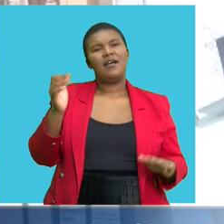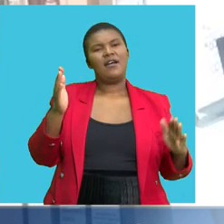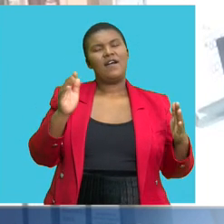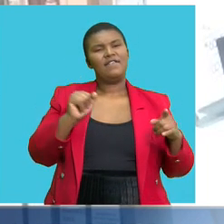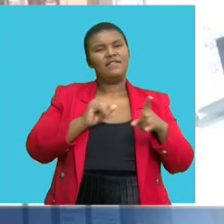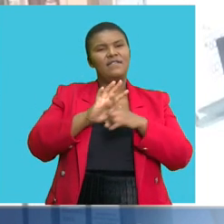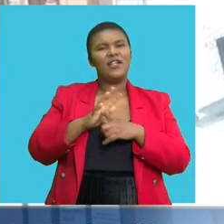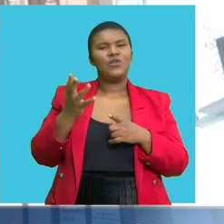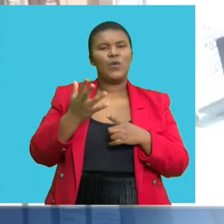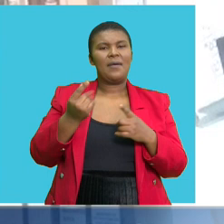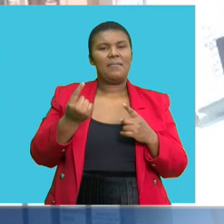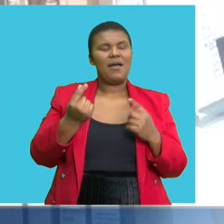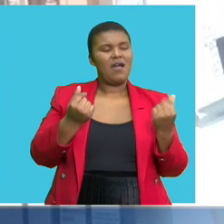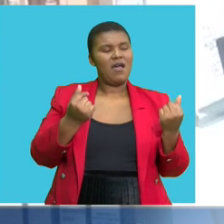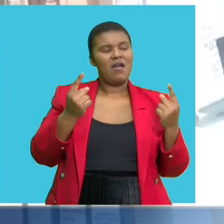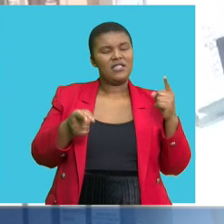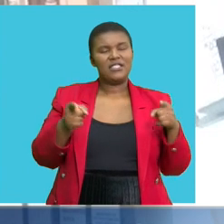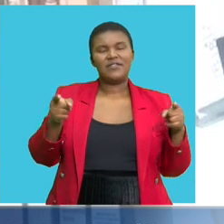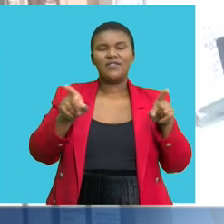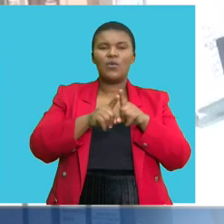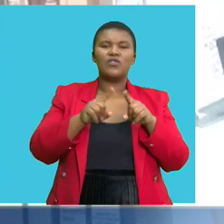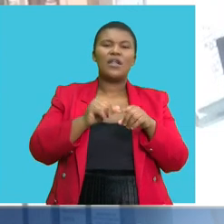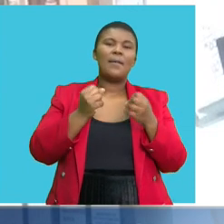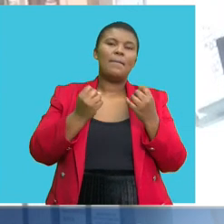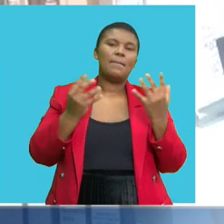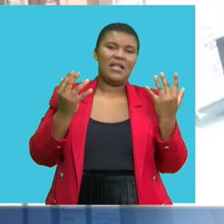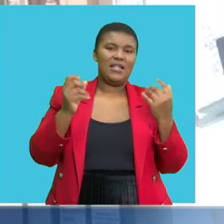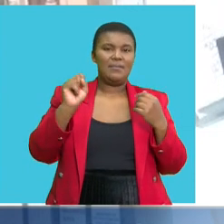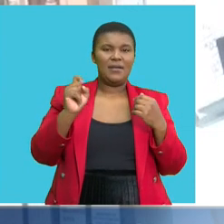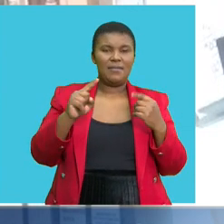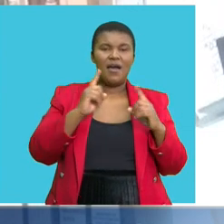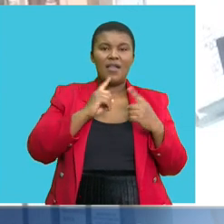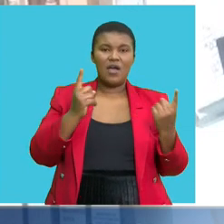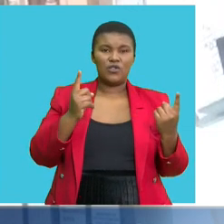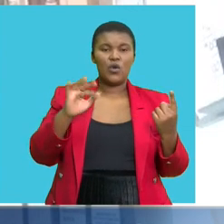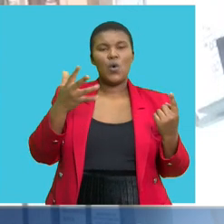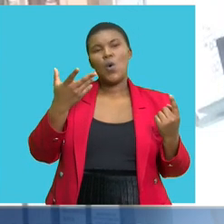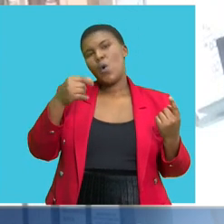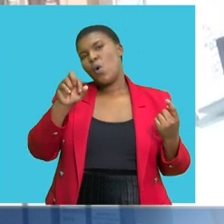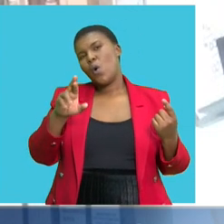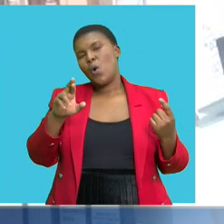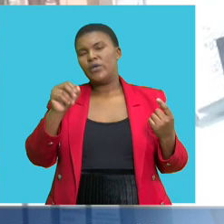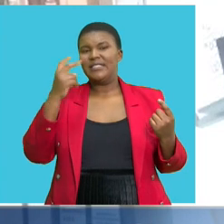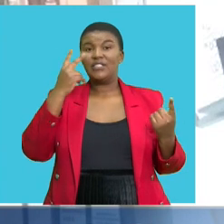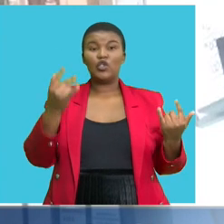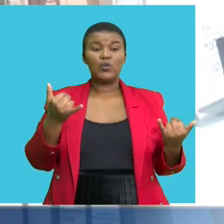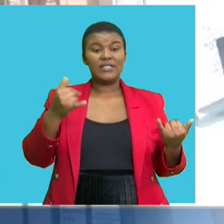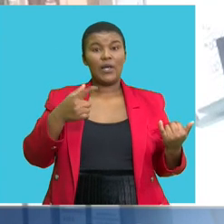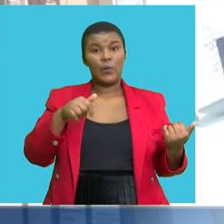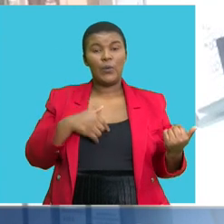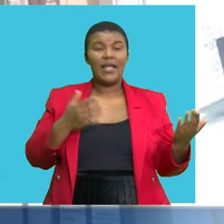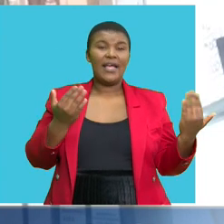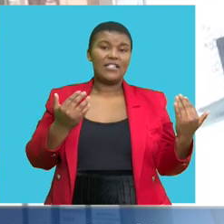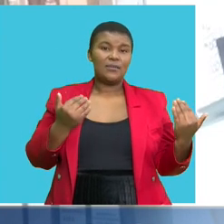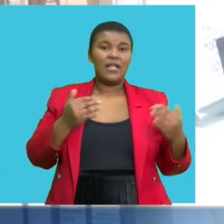front, ahead of a big or a major announcement or conference. And right now or today, we're expecting